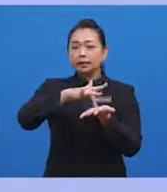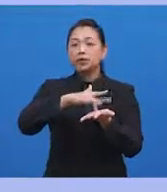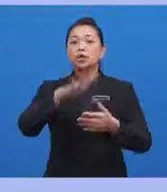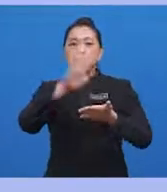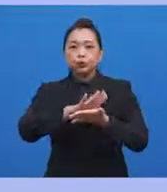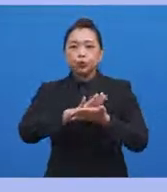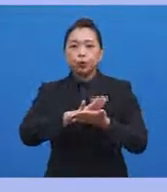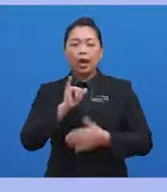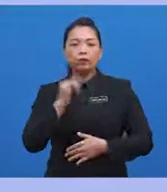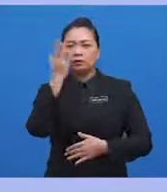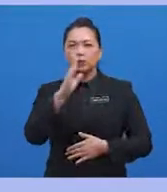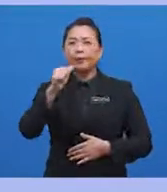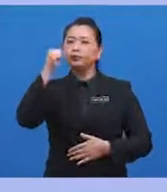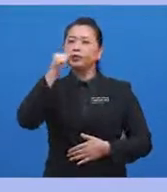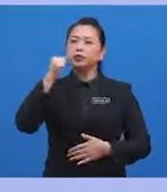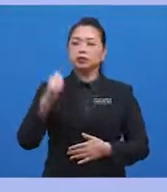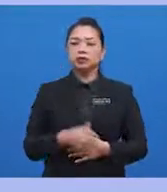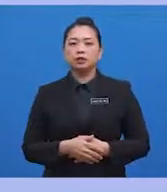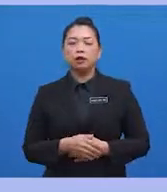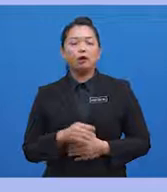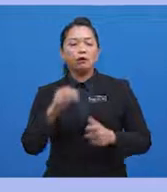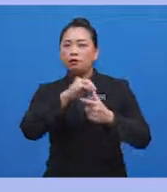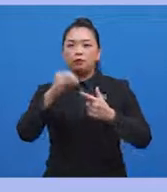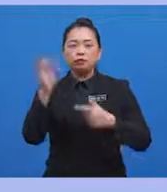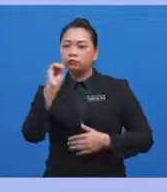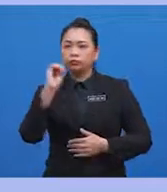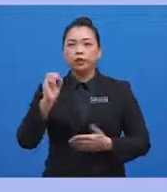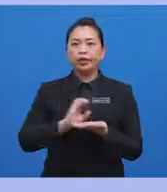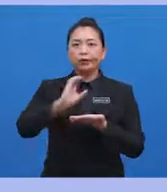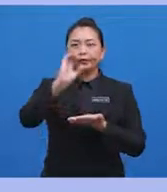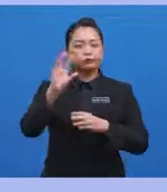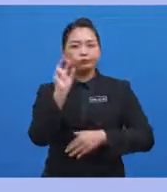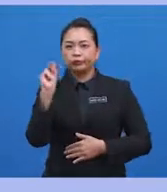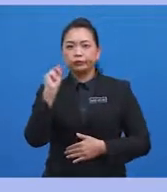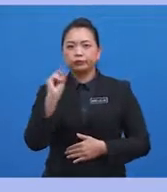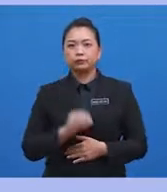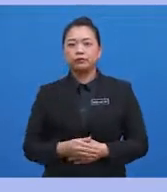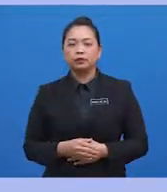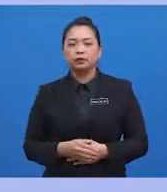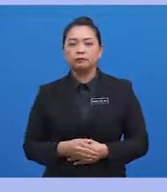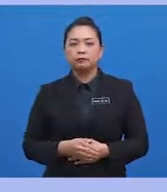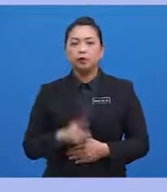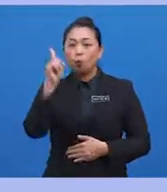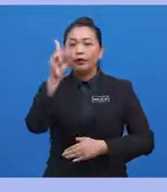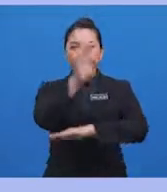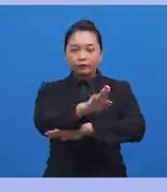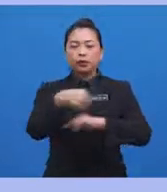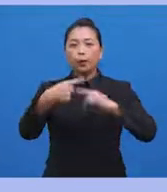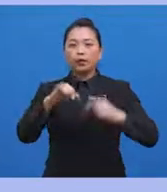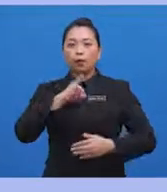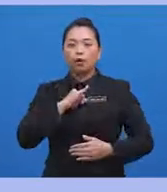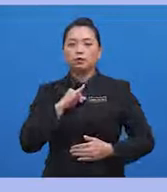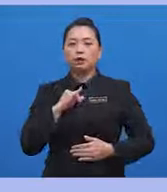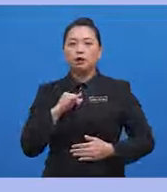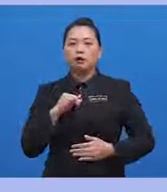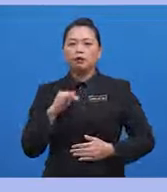was never a drinker in high school or even in college, nor did I use drugs socially. Then one evening, when I was finding